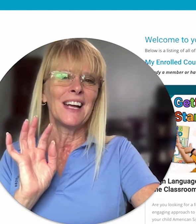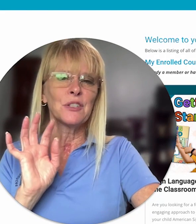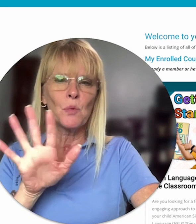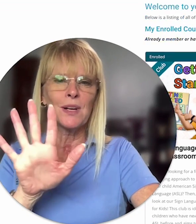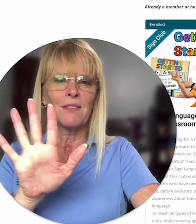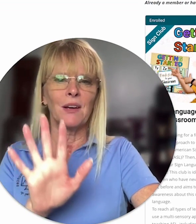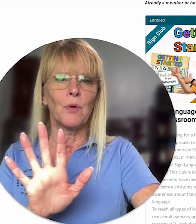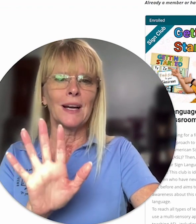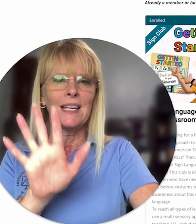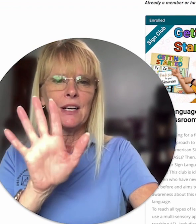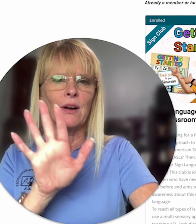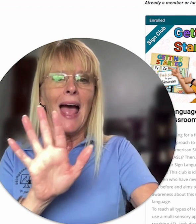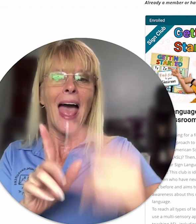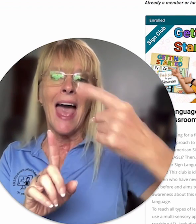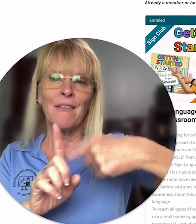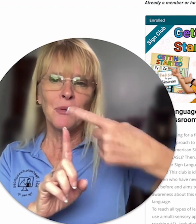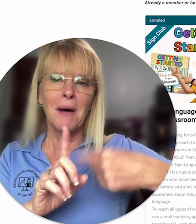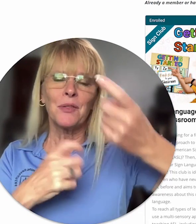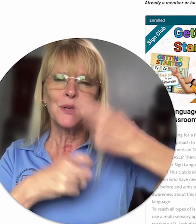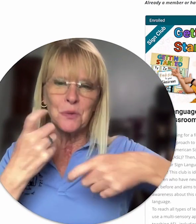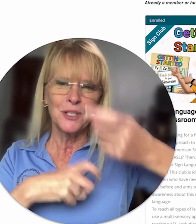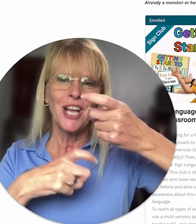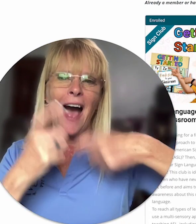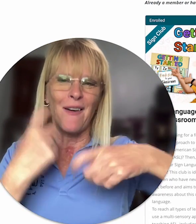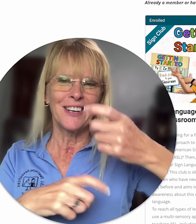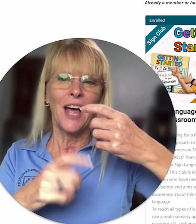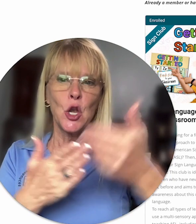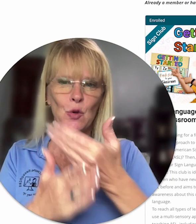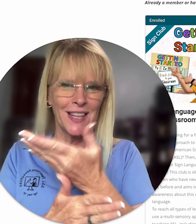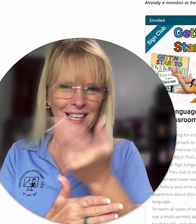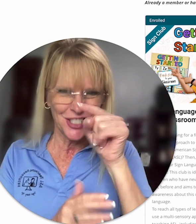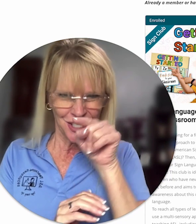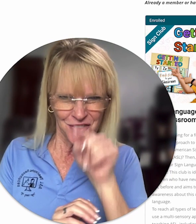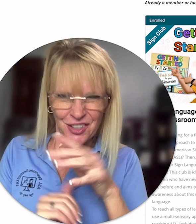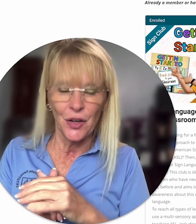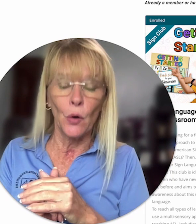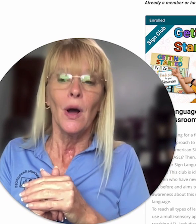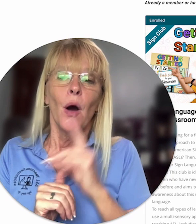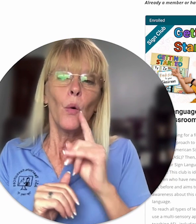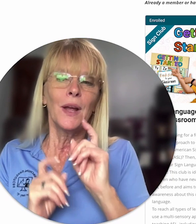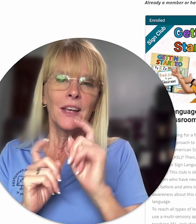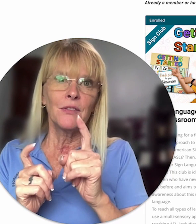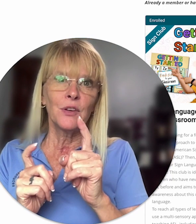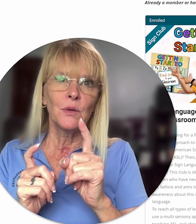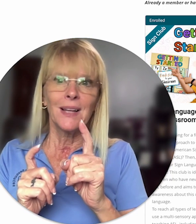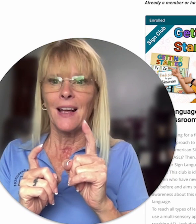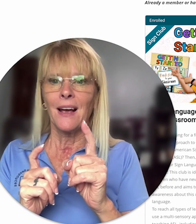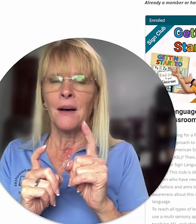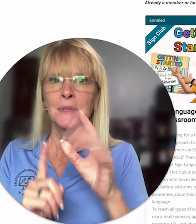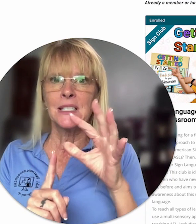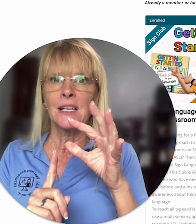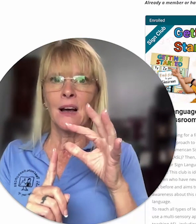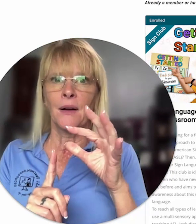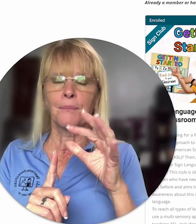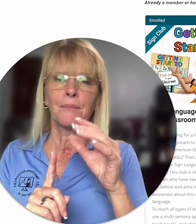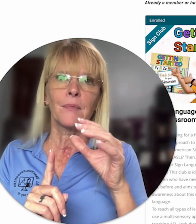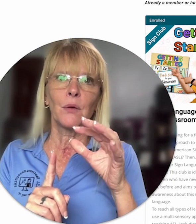here's one of them right here every month we switch out new things just for you we give you like